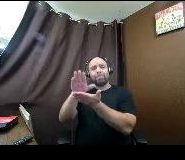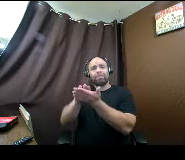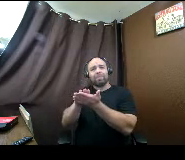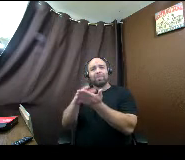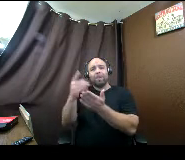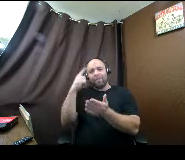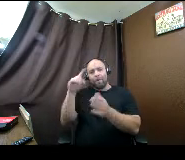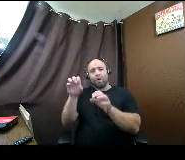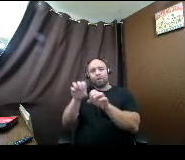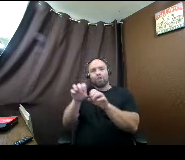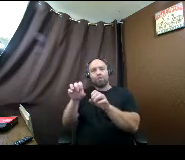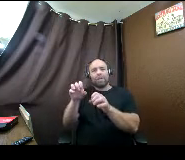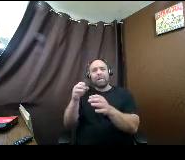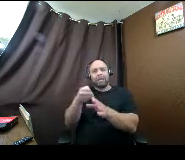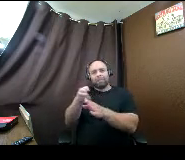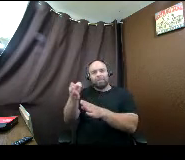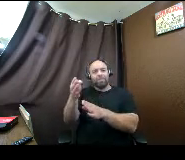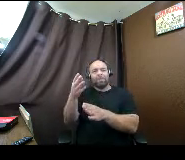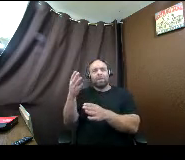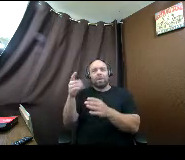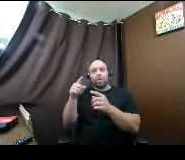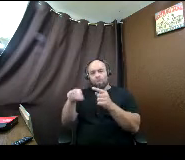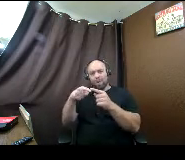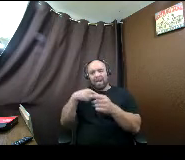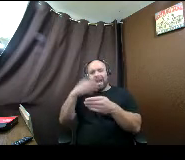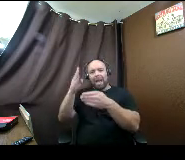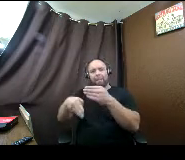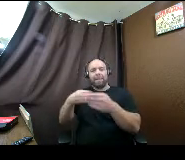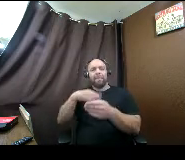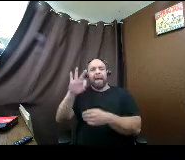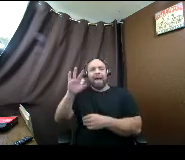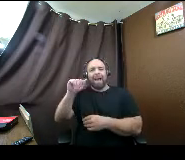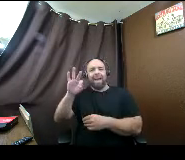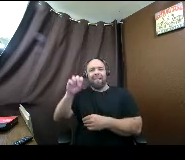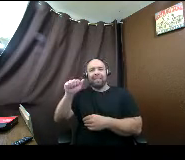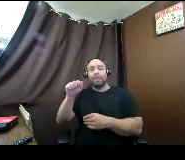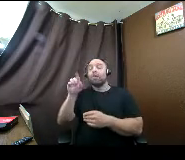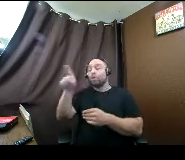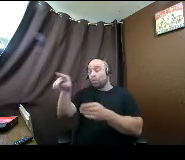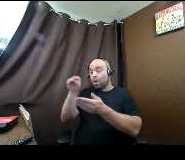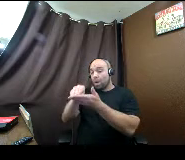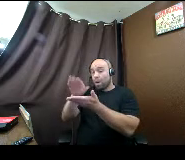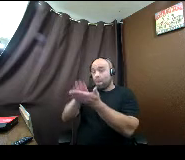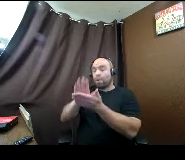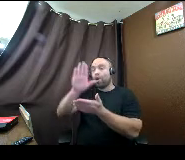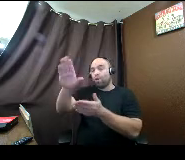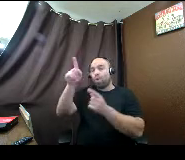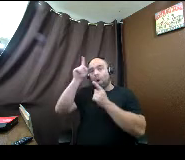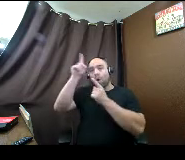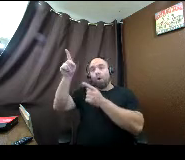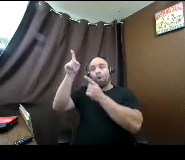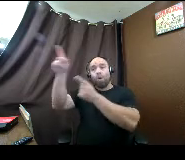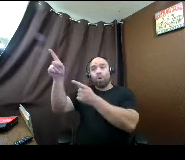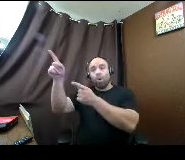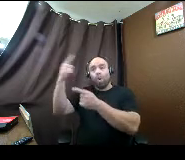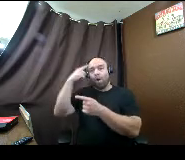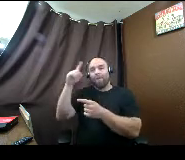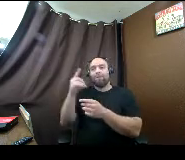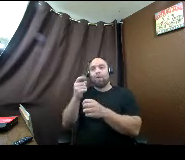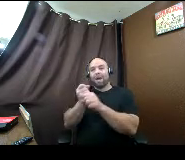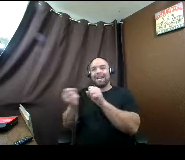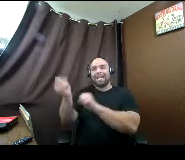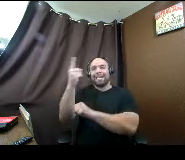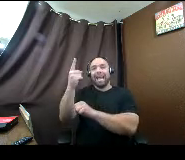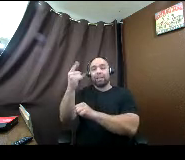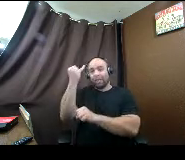on next year. when completing my FAFSA? For the FAFSA put down your overall goal. for next year. So if you're working